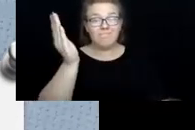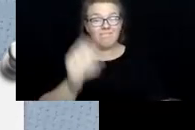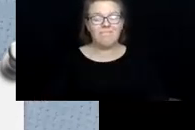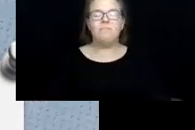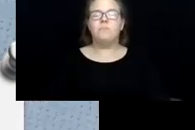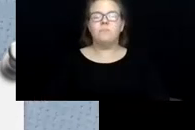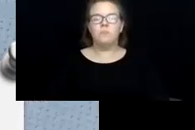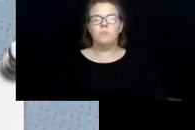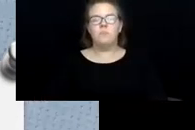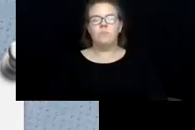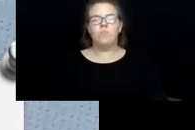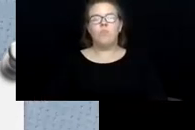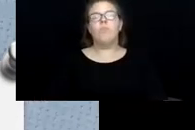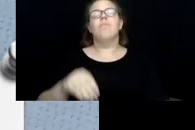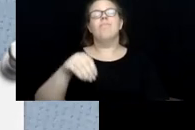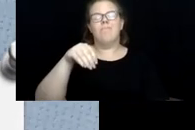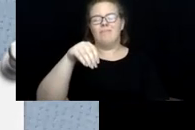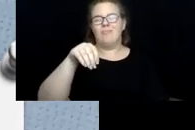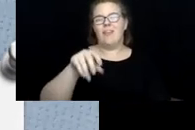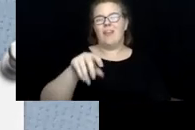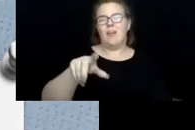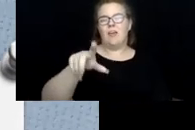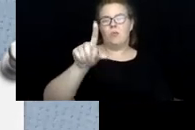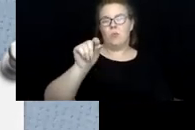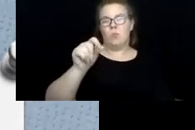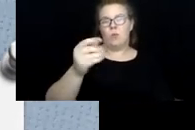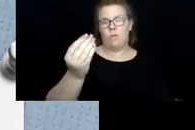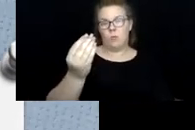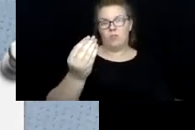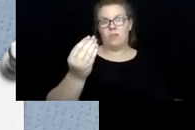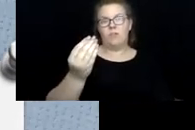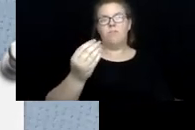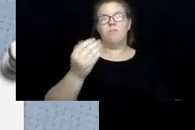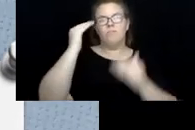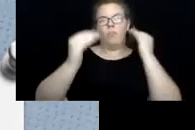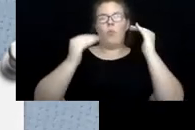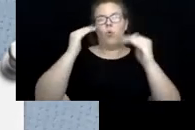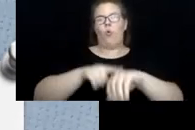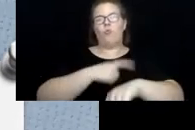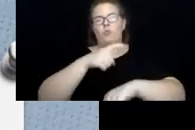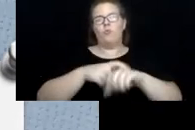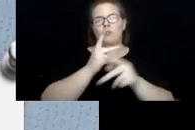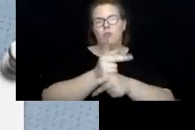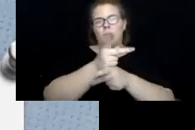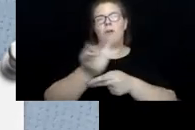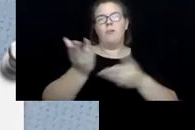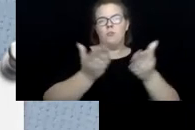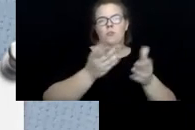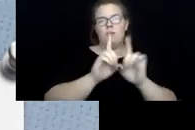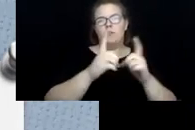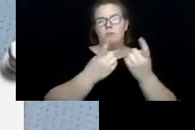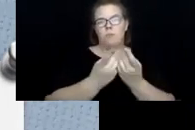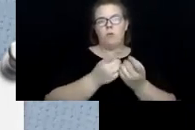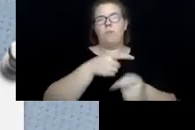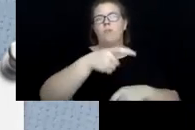In 2014, the Adult and Long-Term Care Services Department was